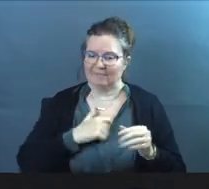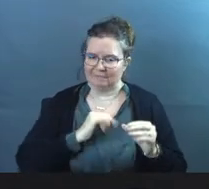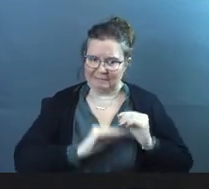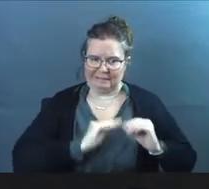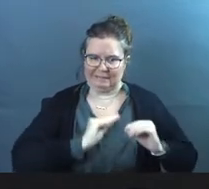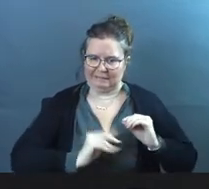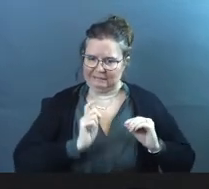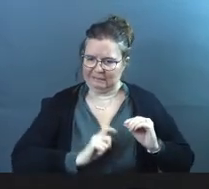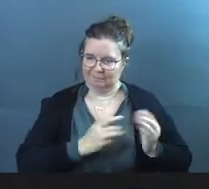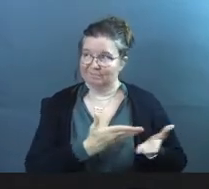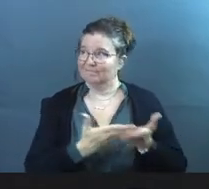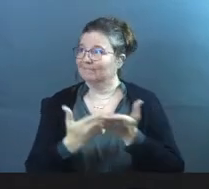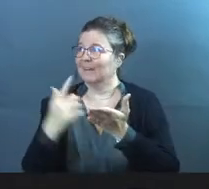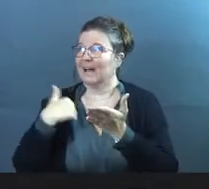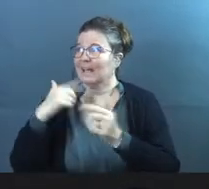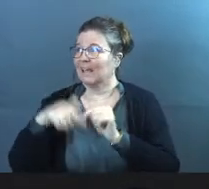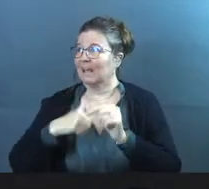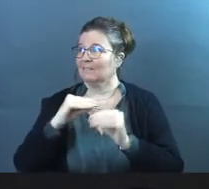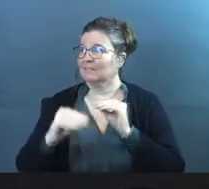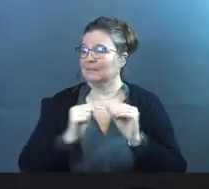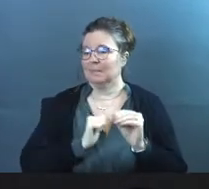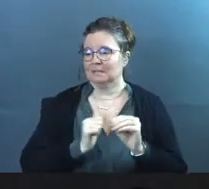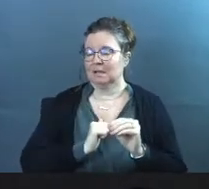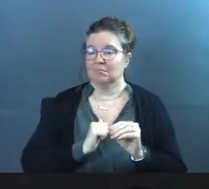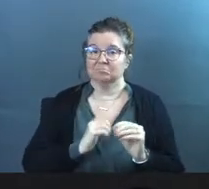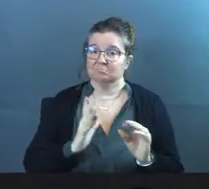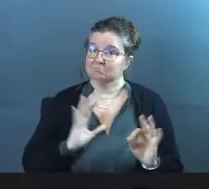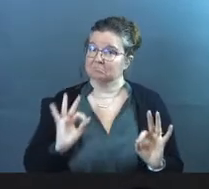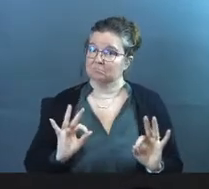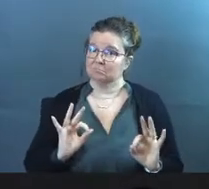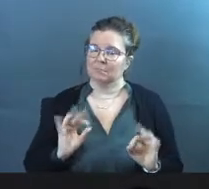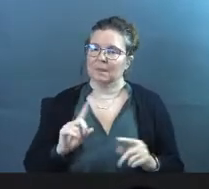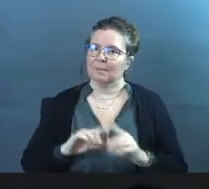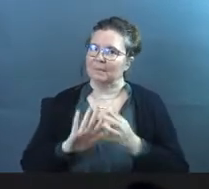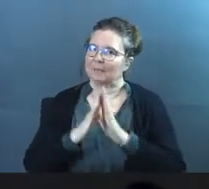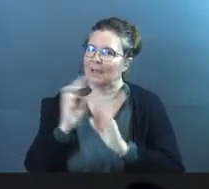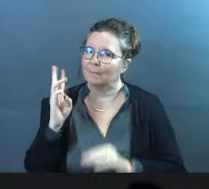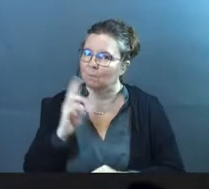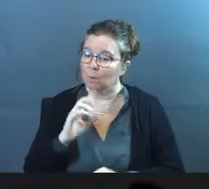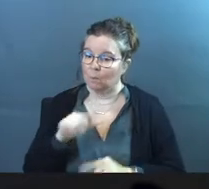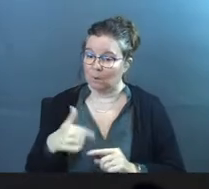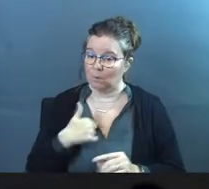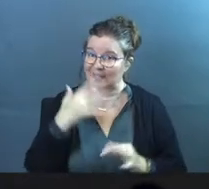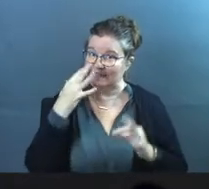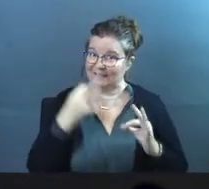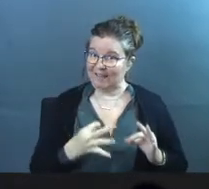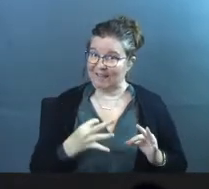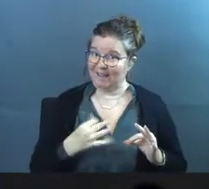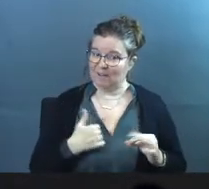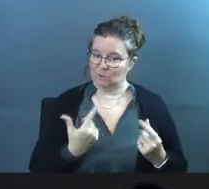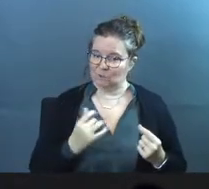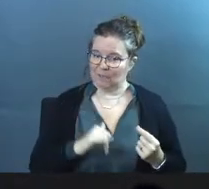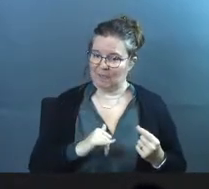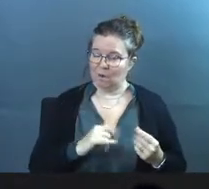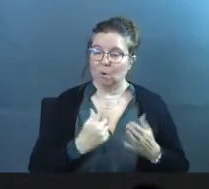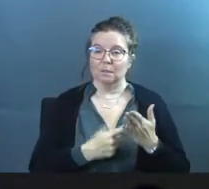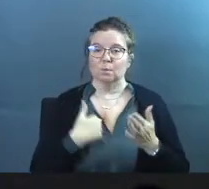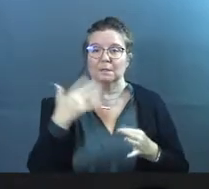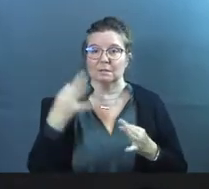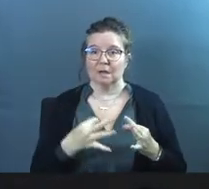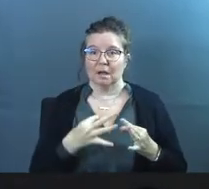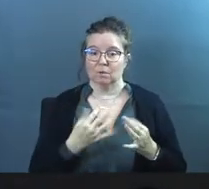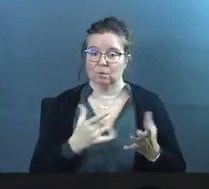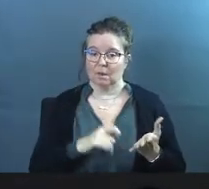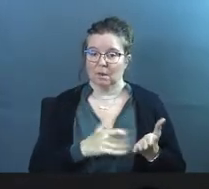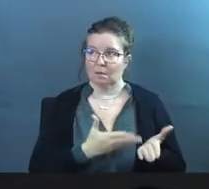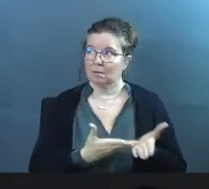be fixed, and I can't fix them, right? Not a bad thing. Here's where it gets weird. Whenever we decide to do that, or sometimes when we decide